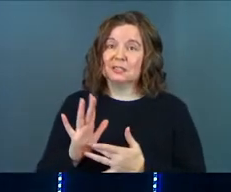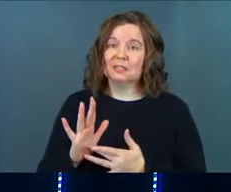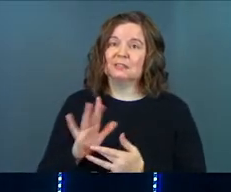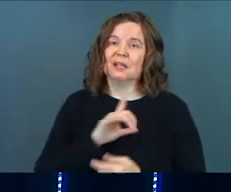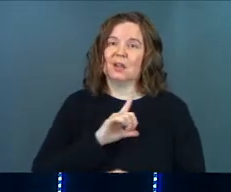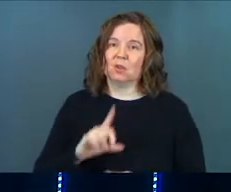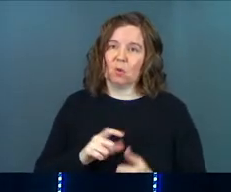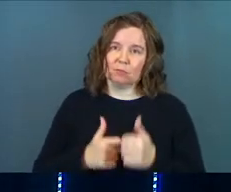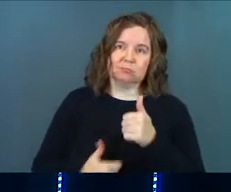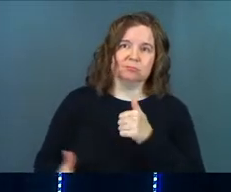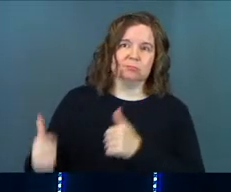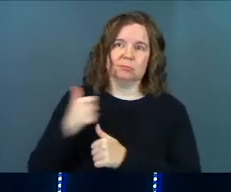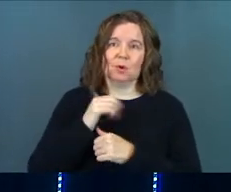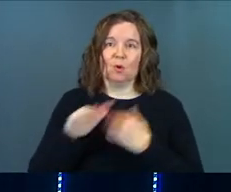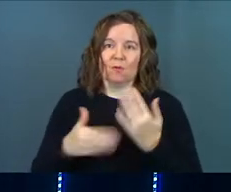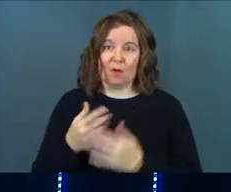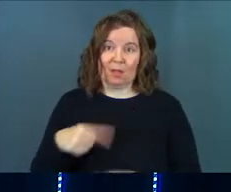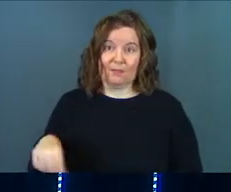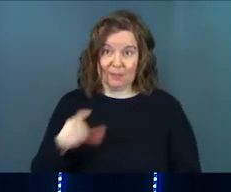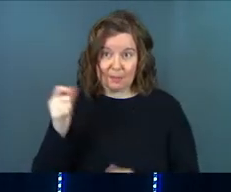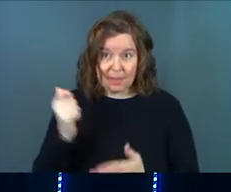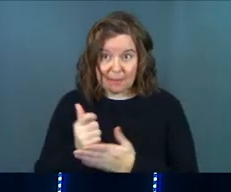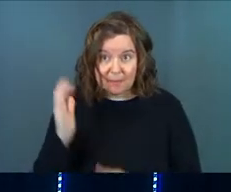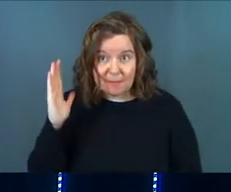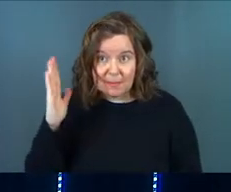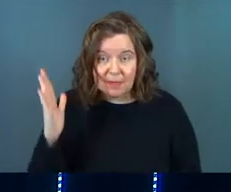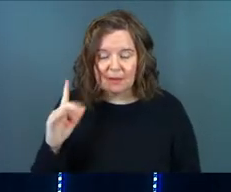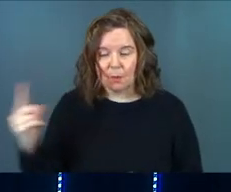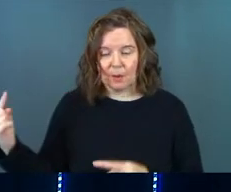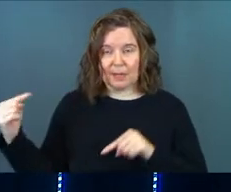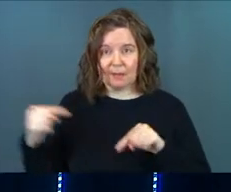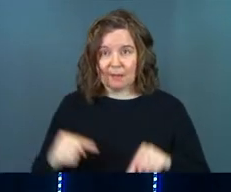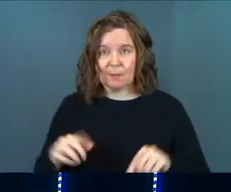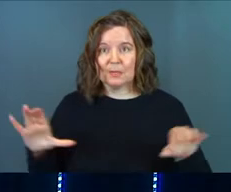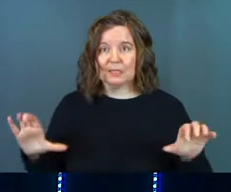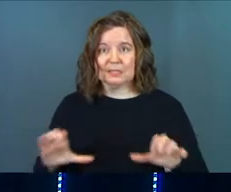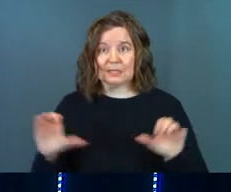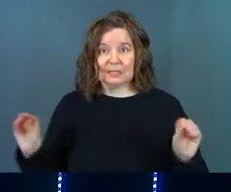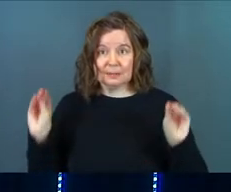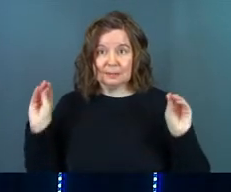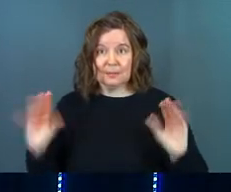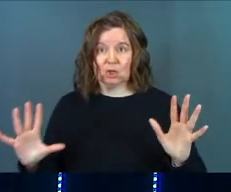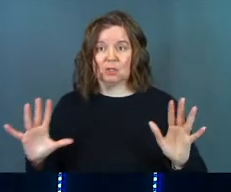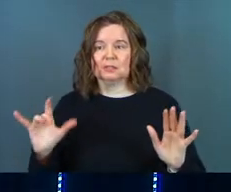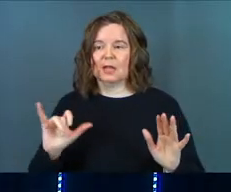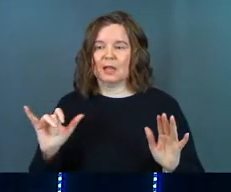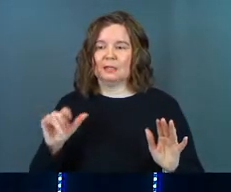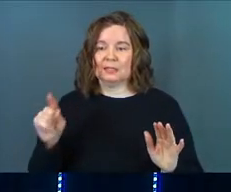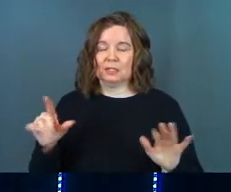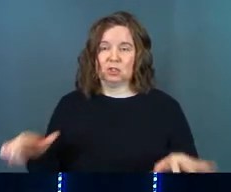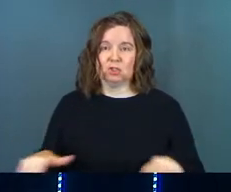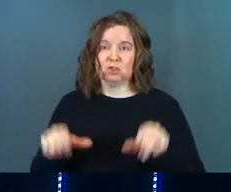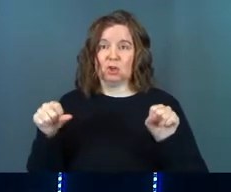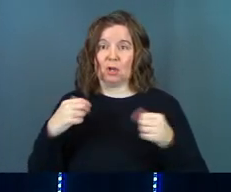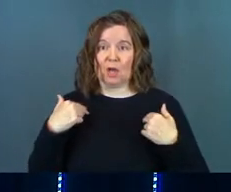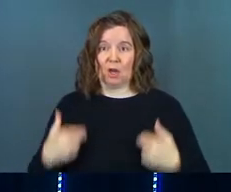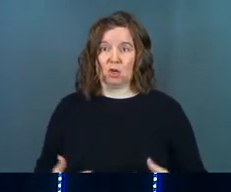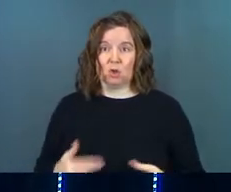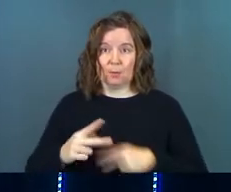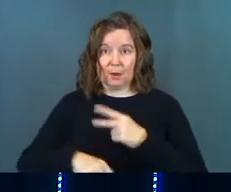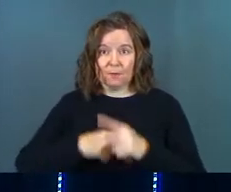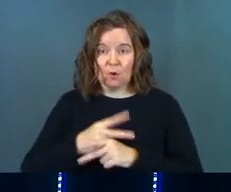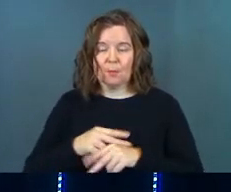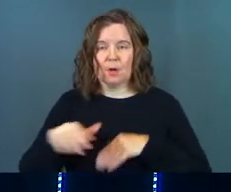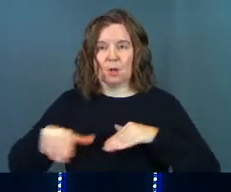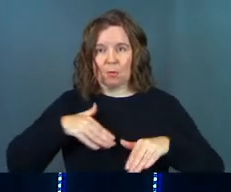is Lord over all of them. Amen. And when he came and he did his miracles, as he took on human form